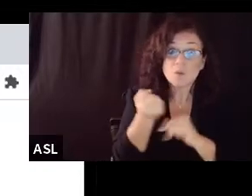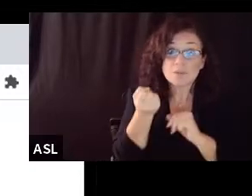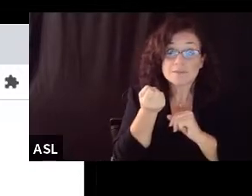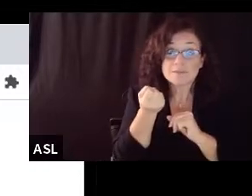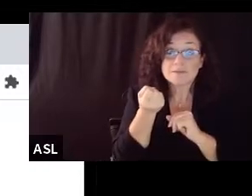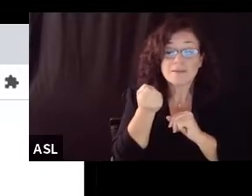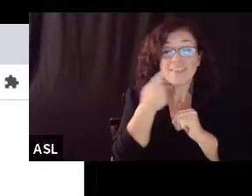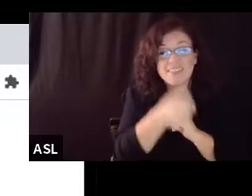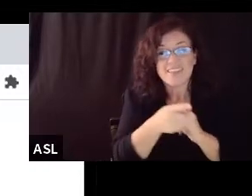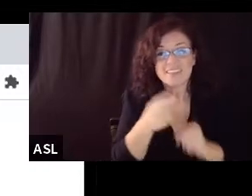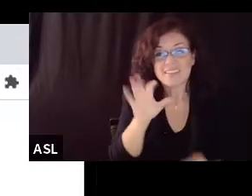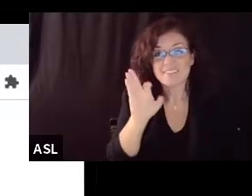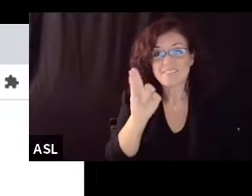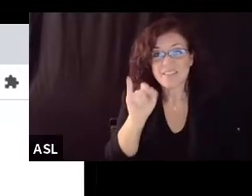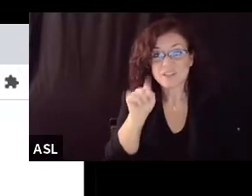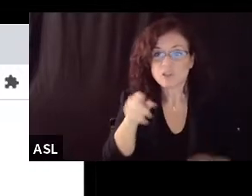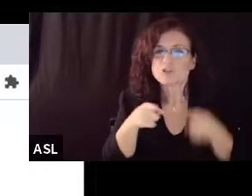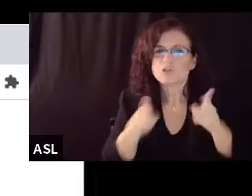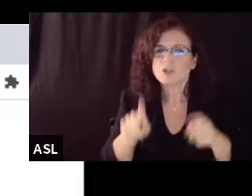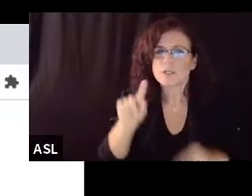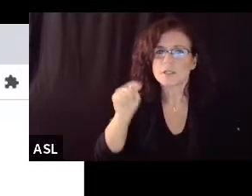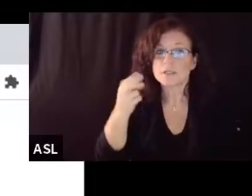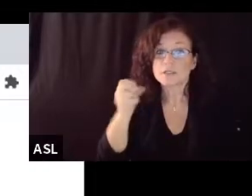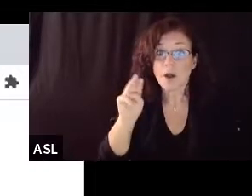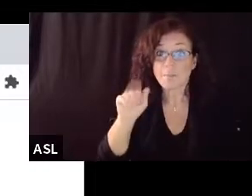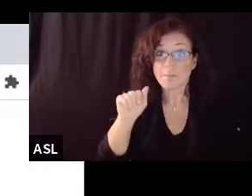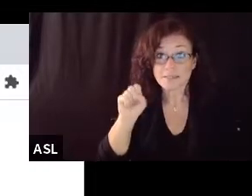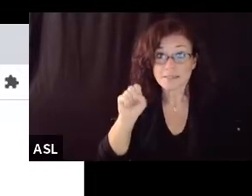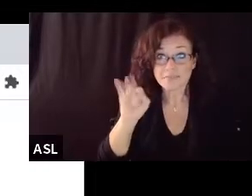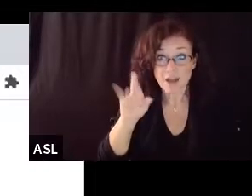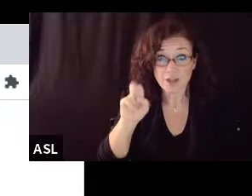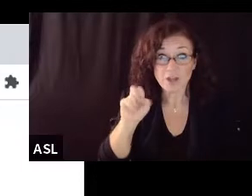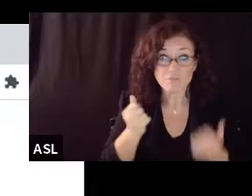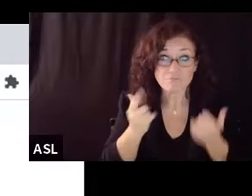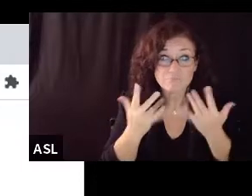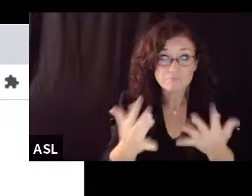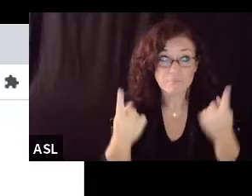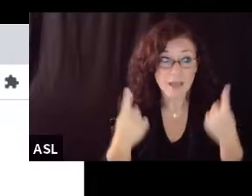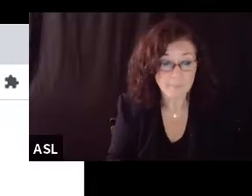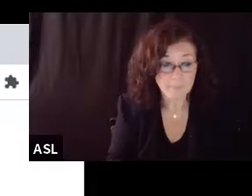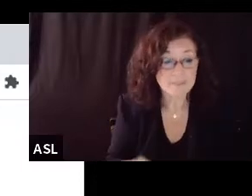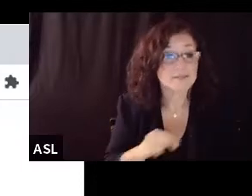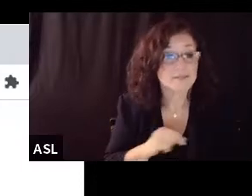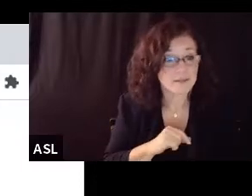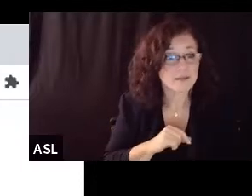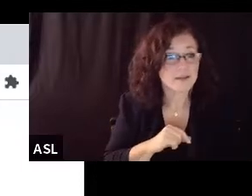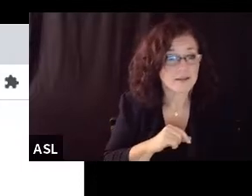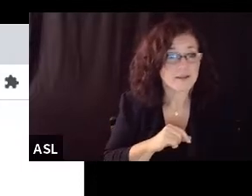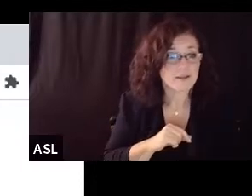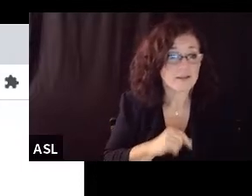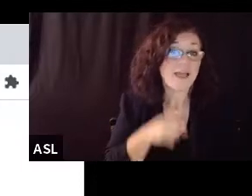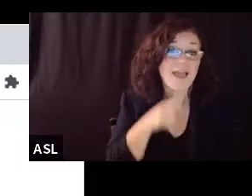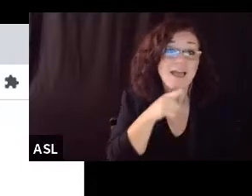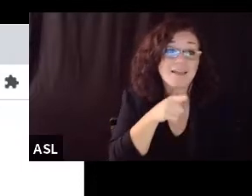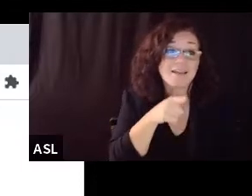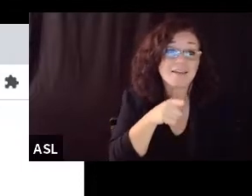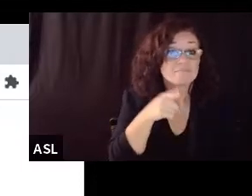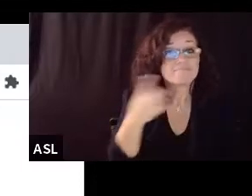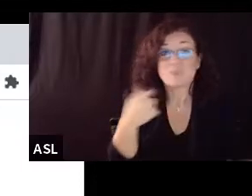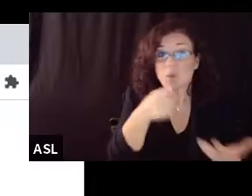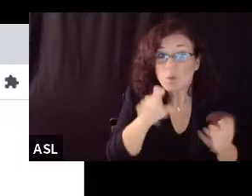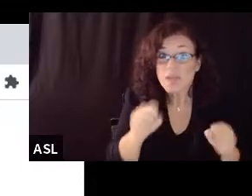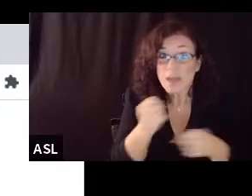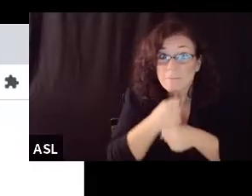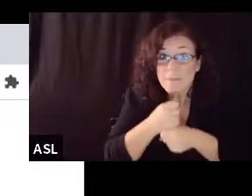fire um they're also designed this is from yale school of public health for making hepa filters using just a simple box fan and a bunch of